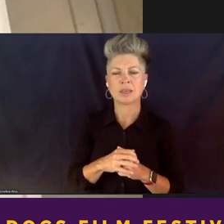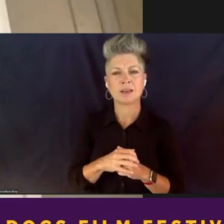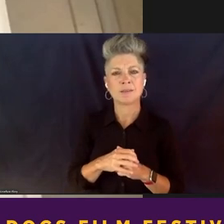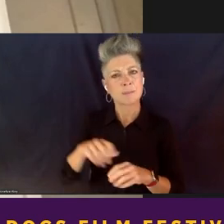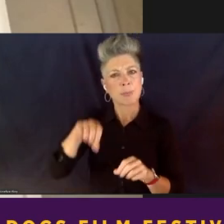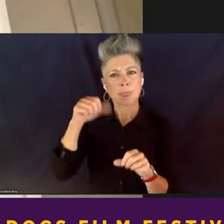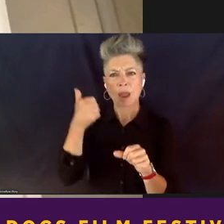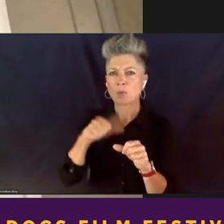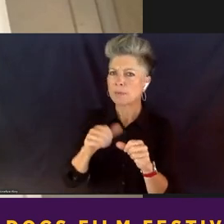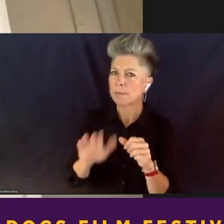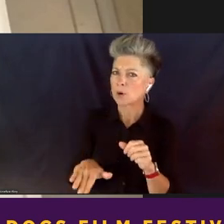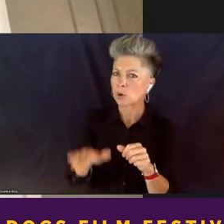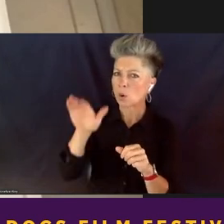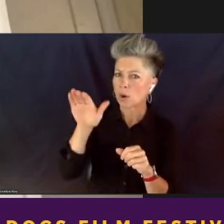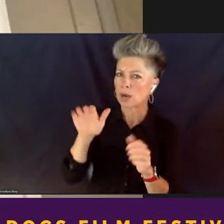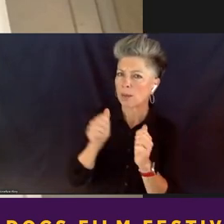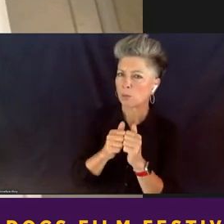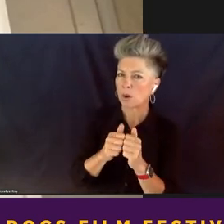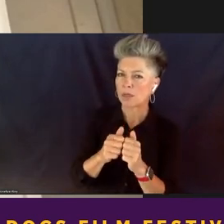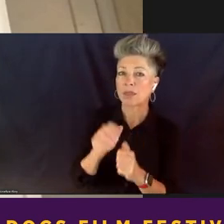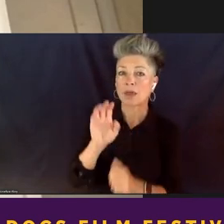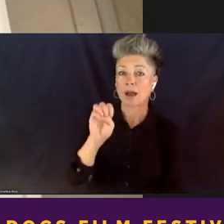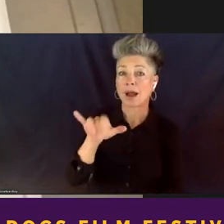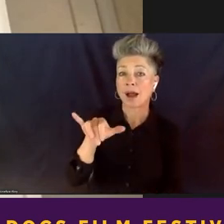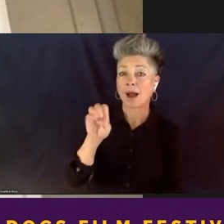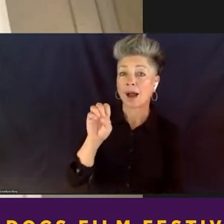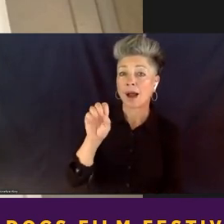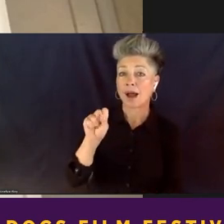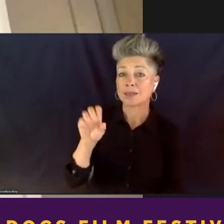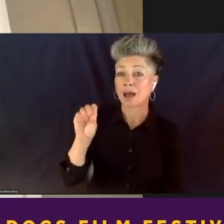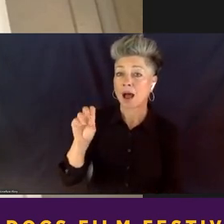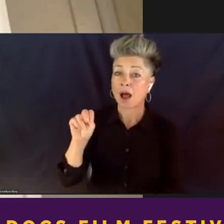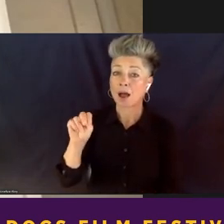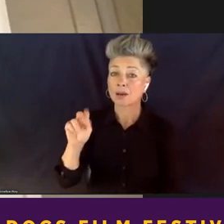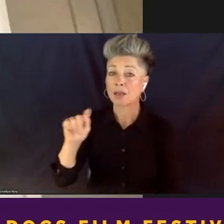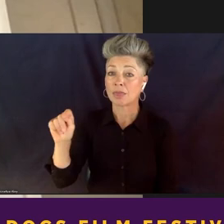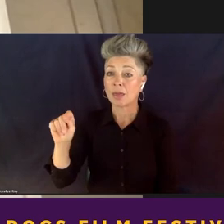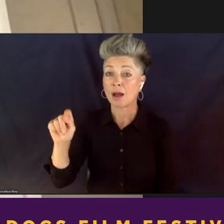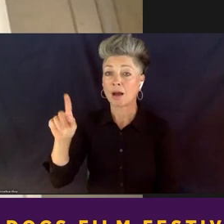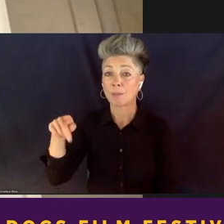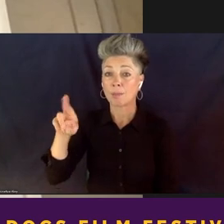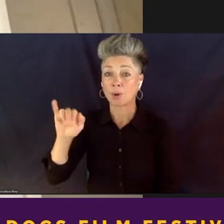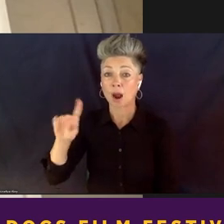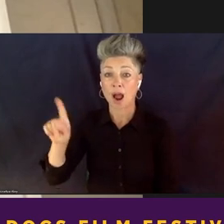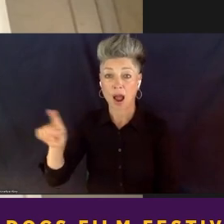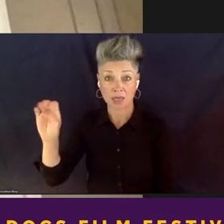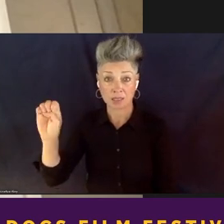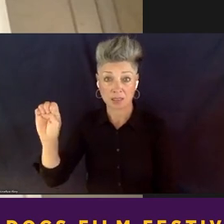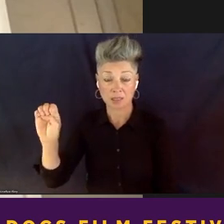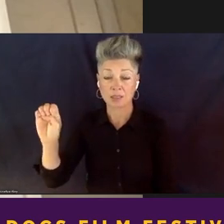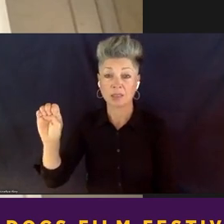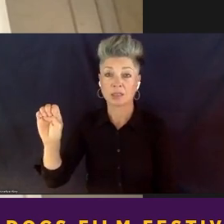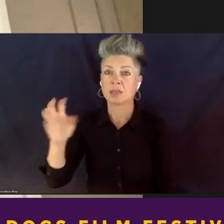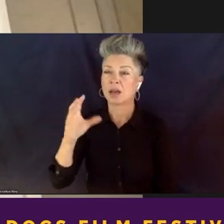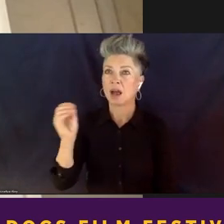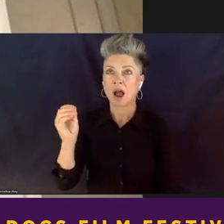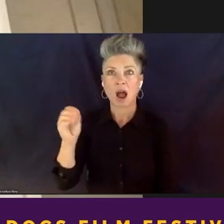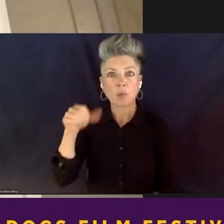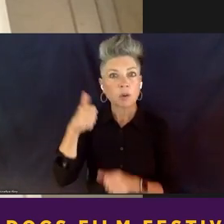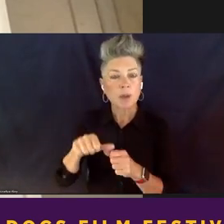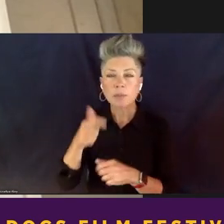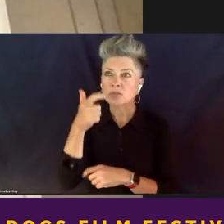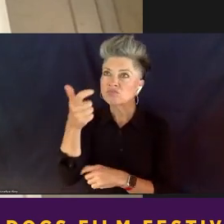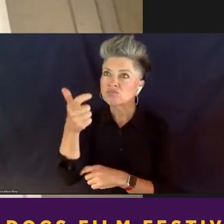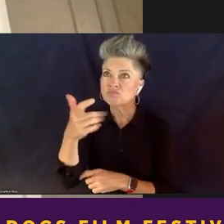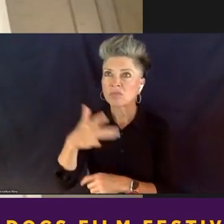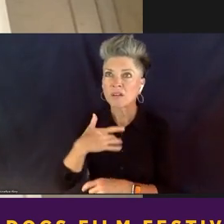a Prize, right? But Eyes on a Prize, I just was sat there with such emotion, but I didn't know what to do with it. But I think that Philly